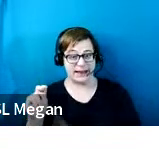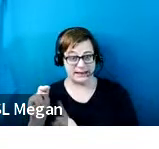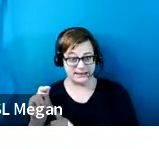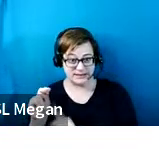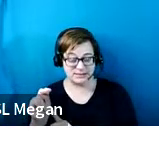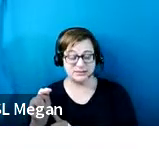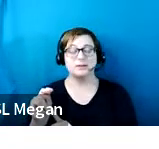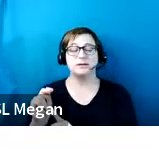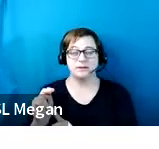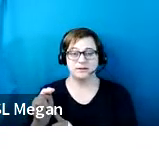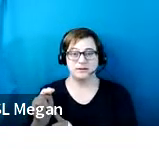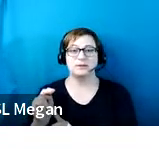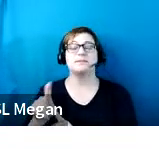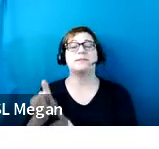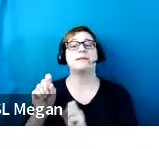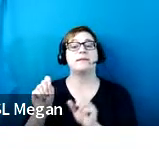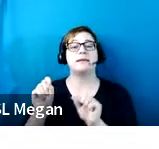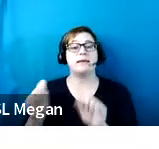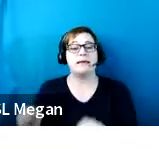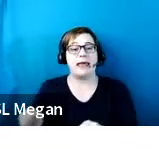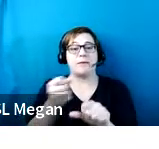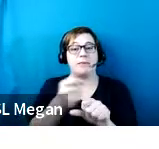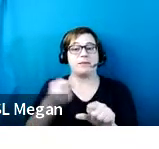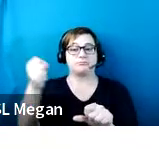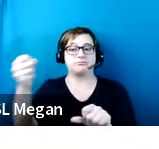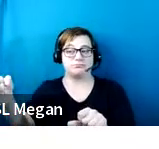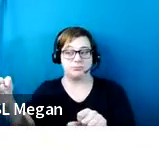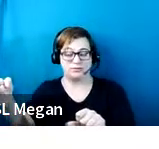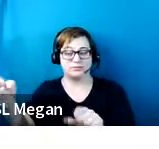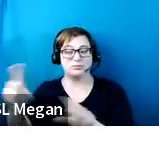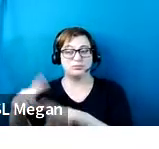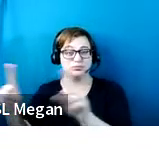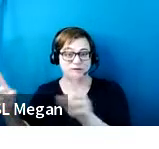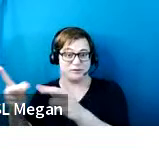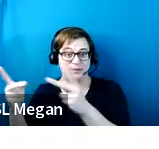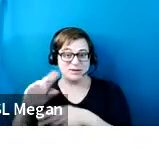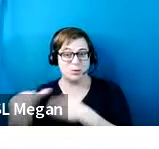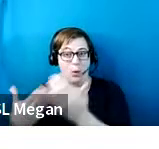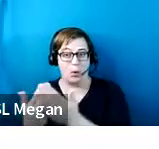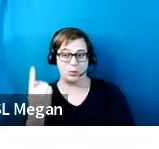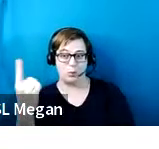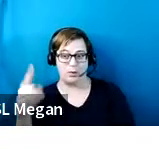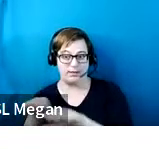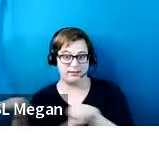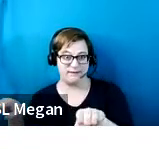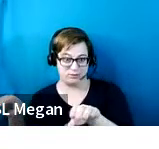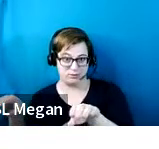van parking spaces can be relocated to be all on one level.